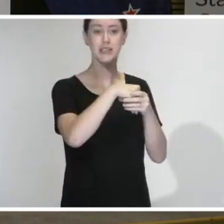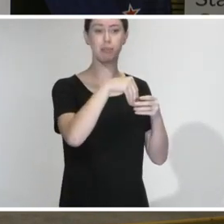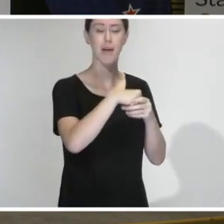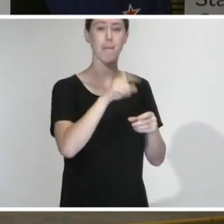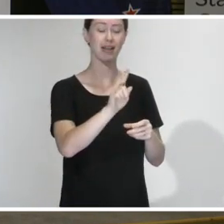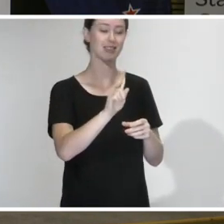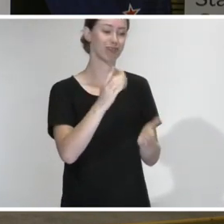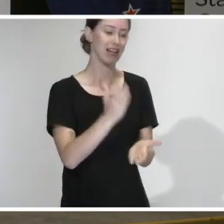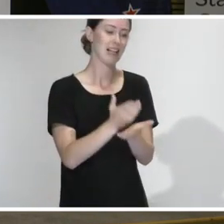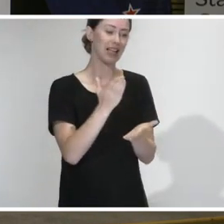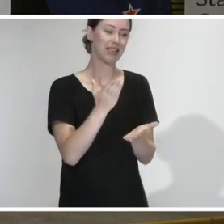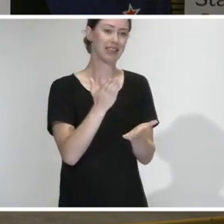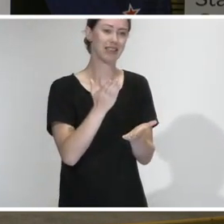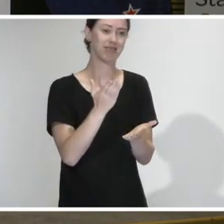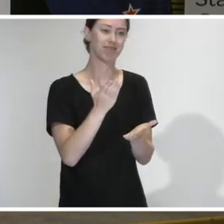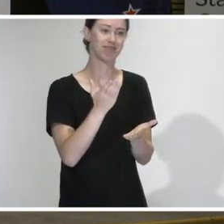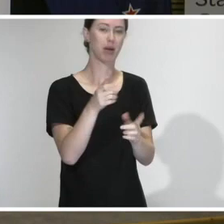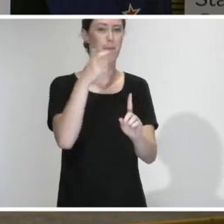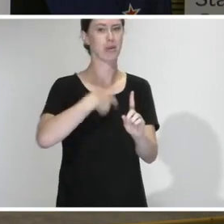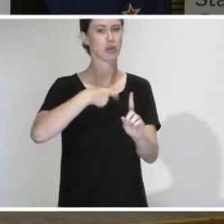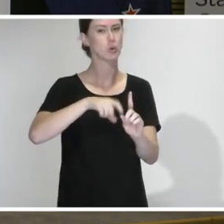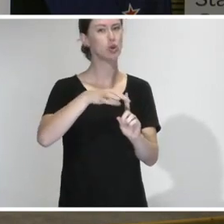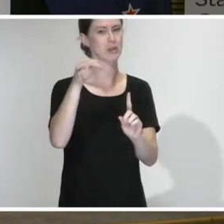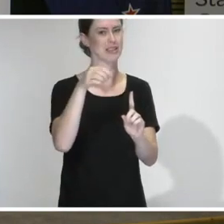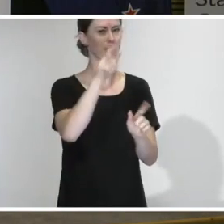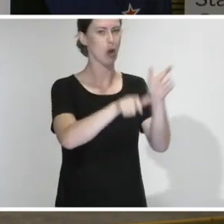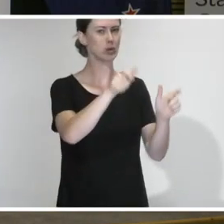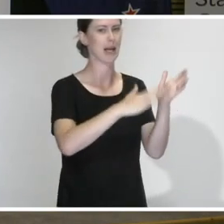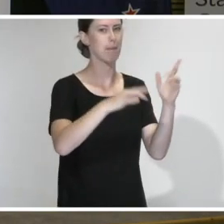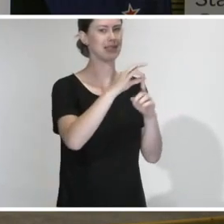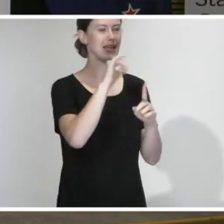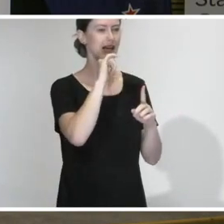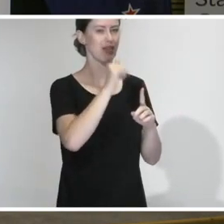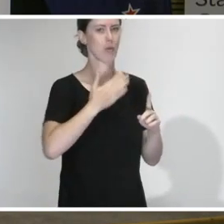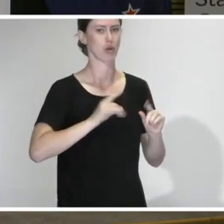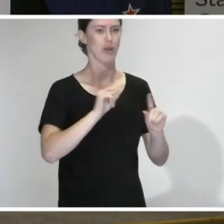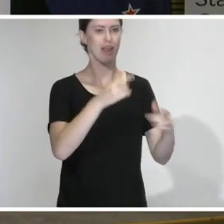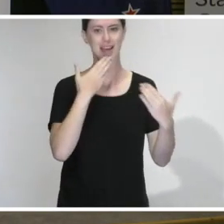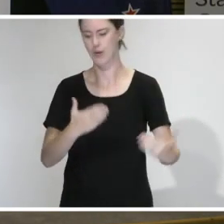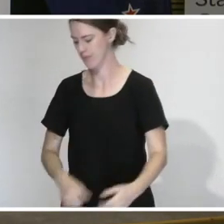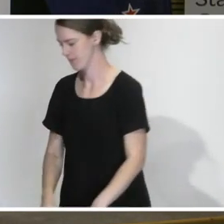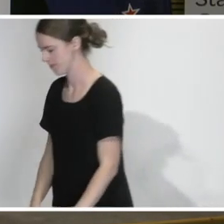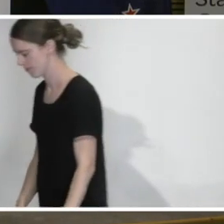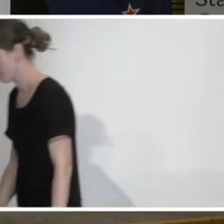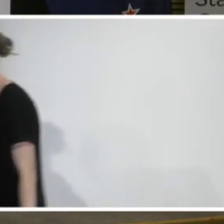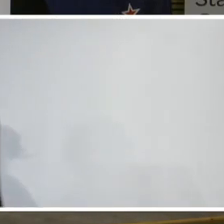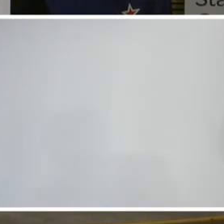but ultimately there's an element there of the personal choice of those MPs as to how they wish to do that. Okay, thanks everyone.